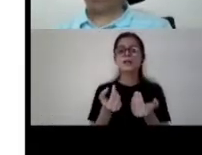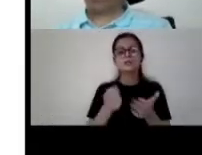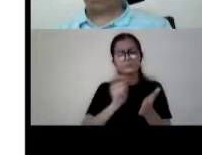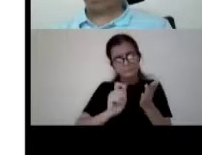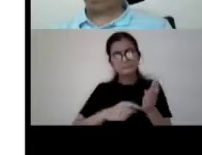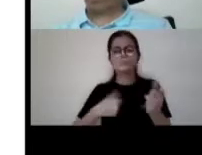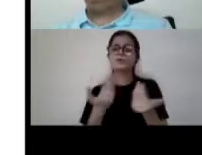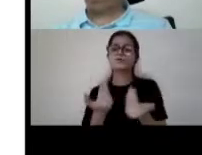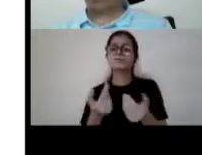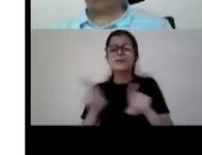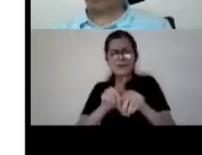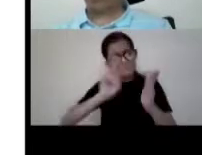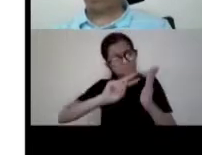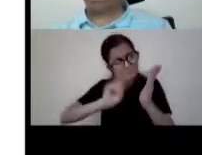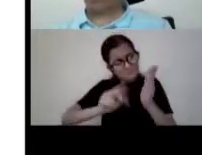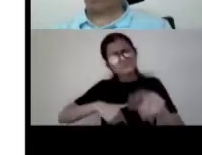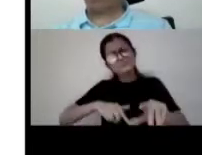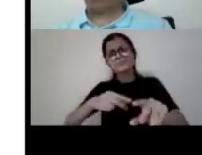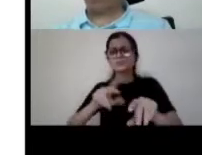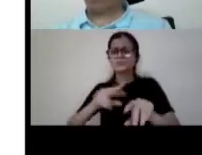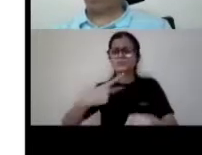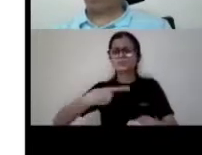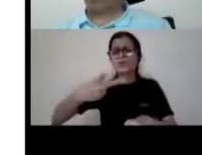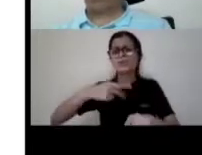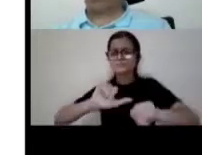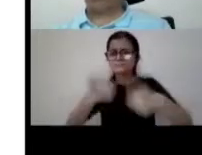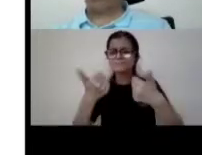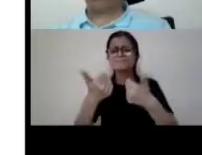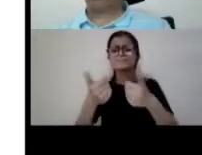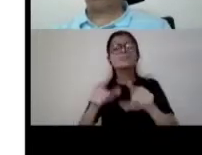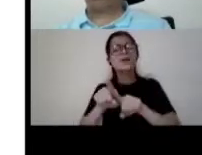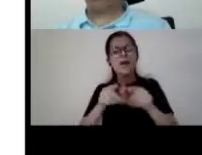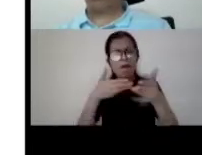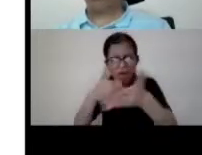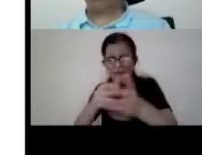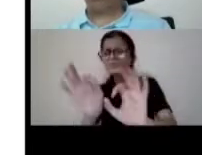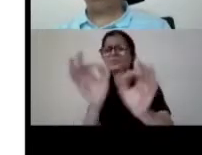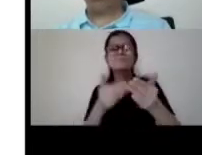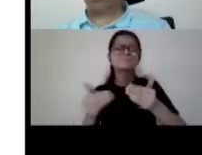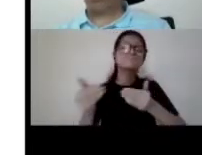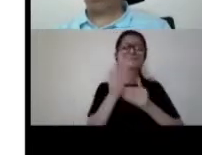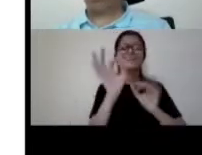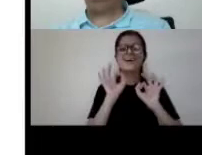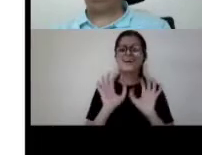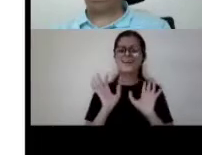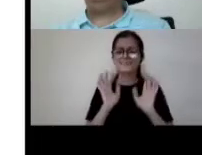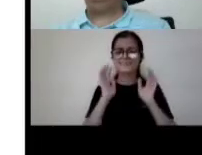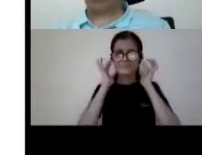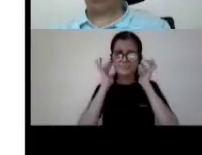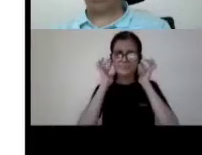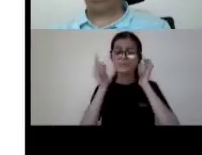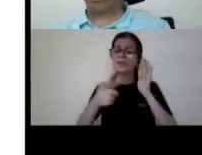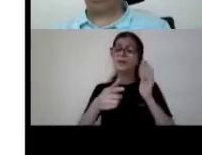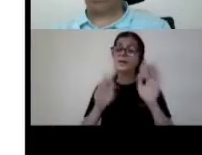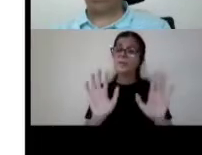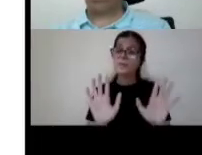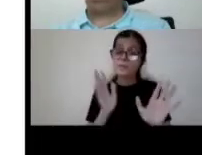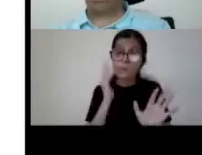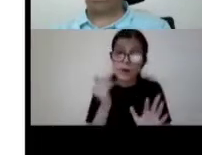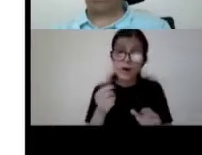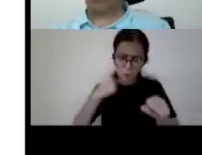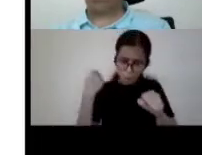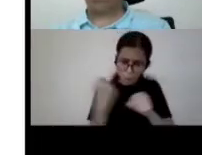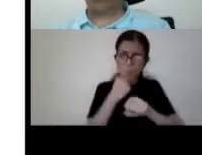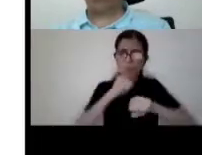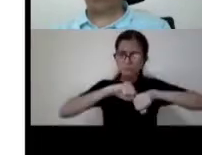is uh possible this is only because the uh the the whole of effort